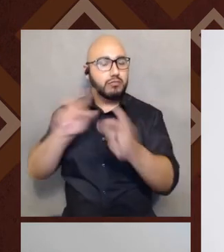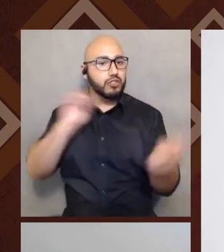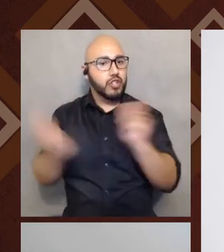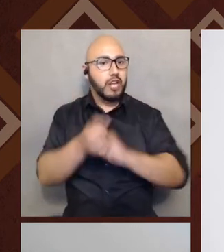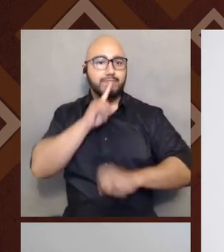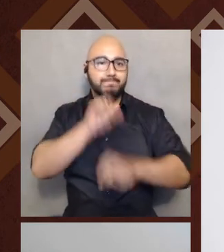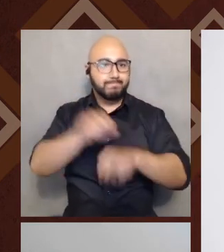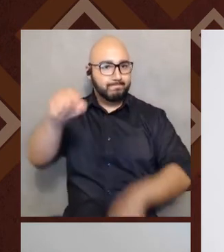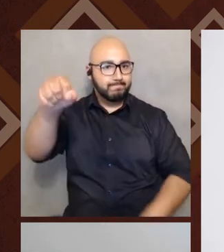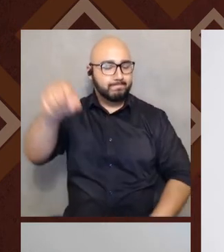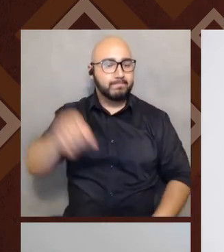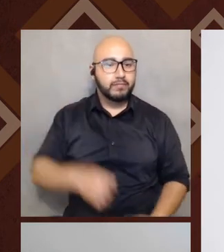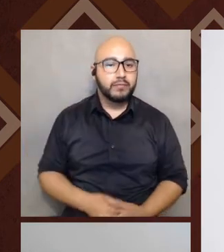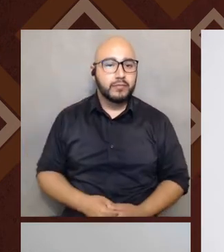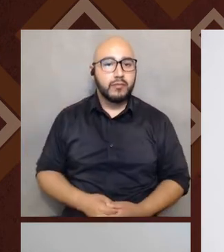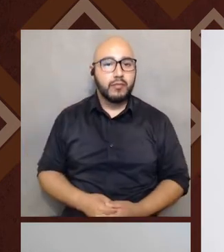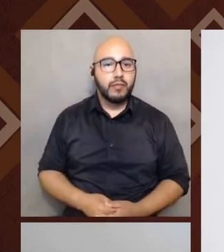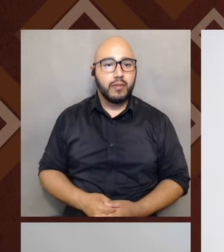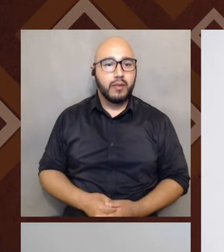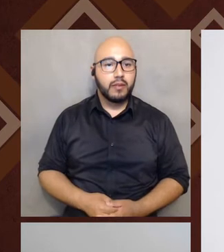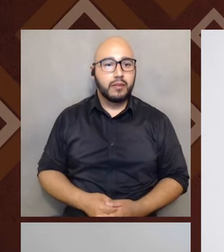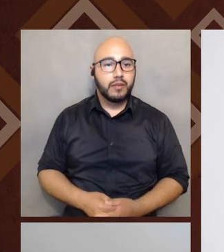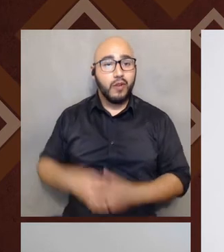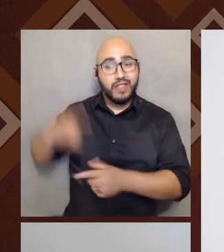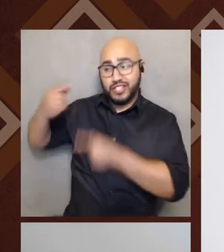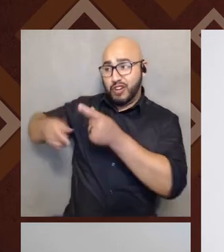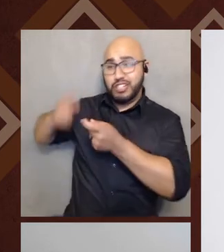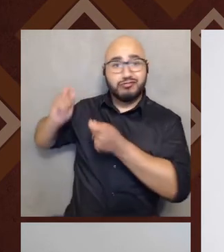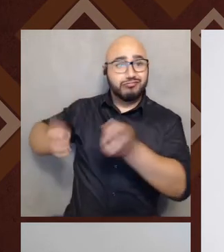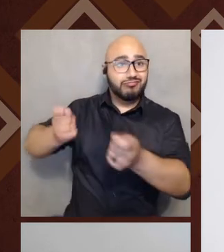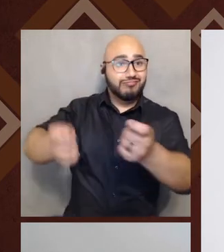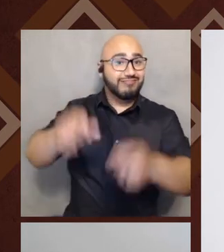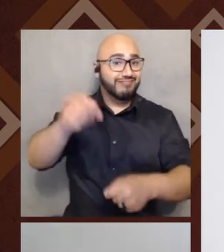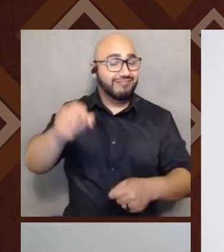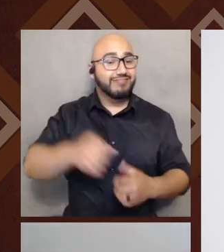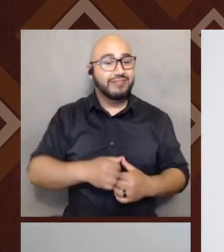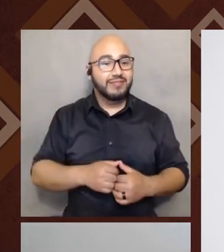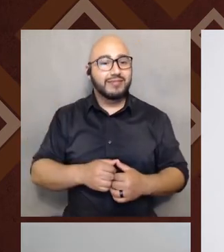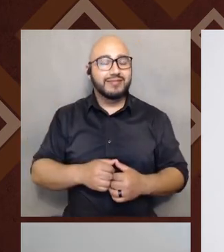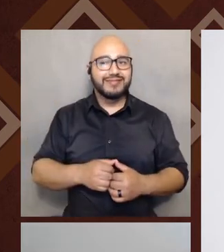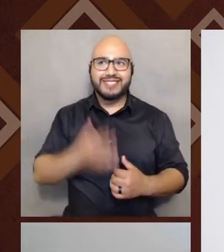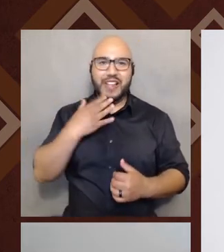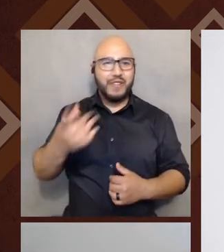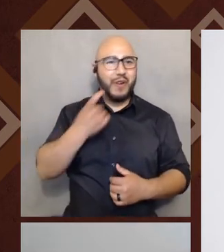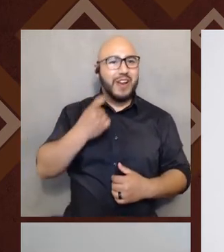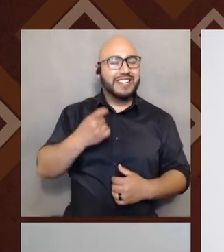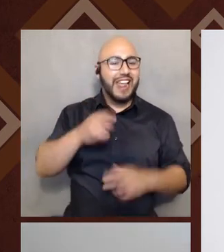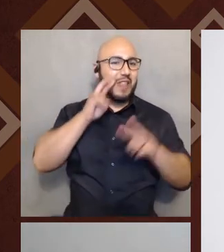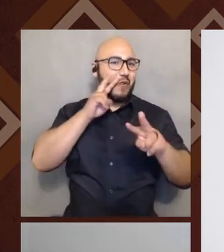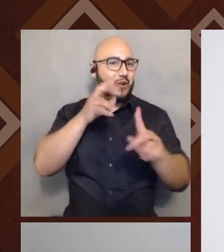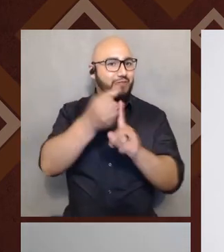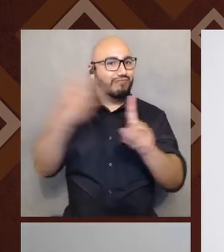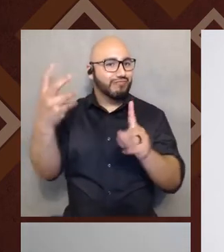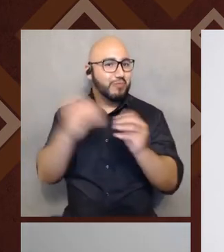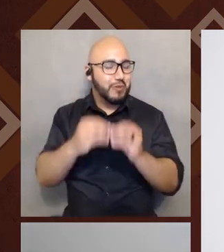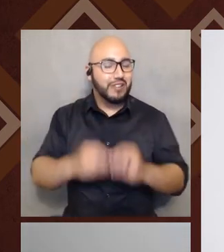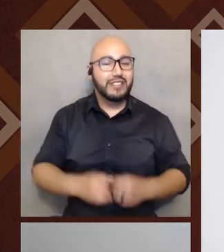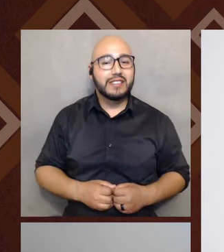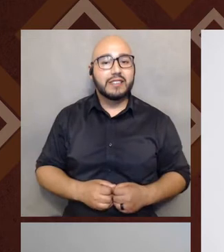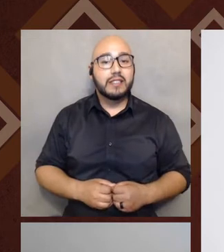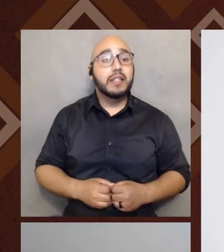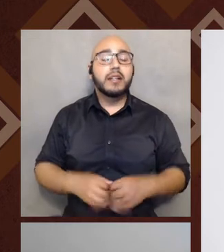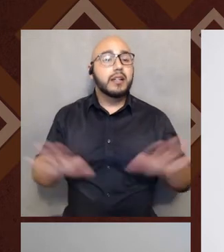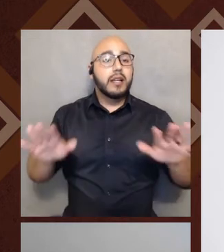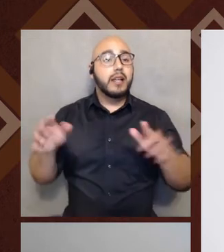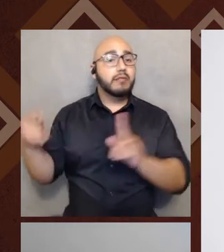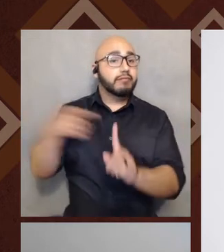um, and over the generations. Thank you for the question. And again, look forward maybe to talking about it more. Um, in, in terms of, again,